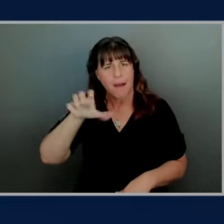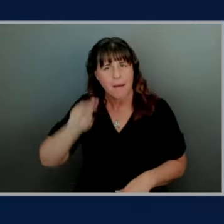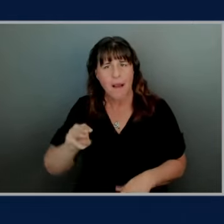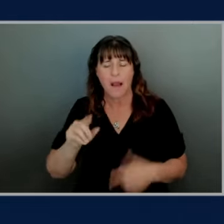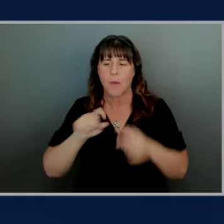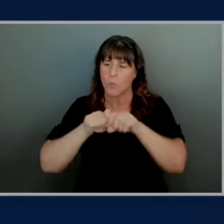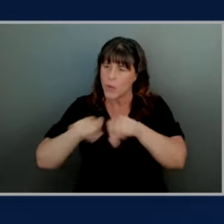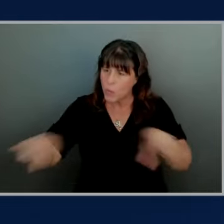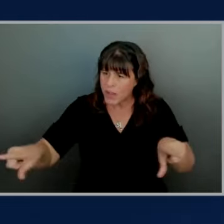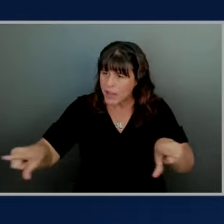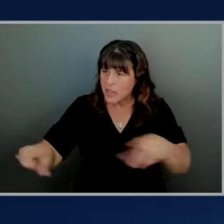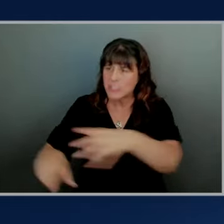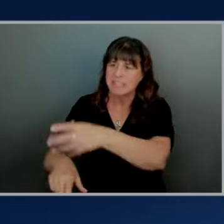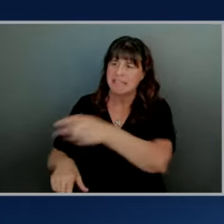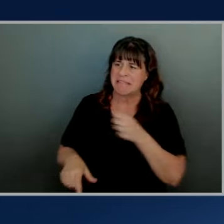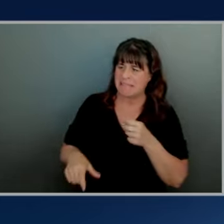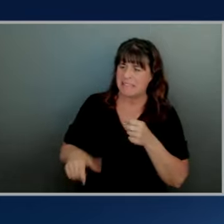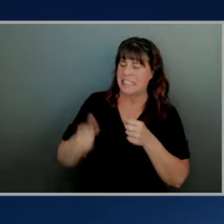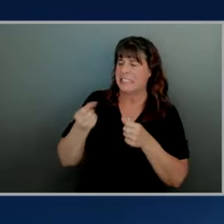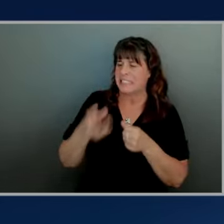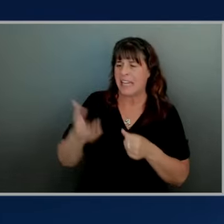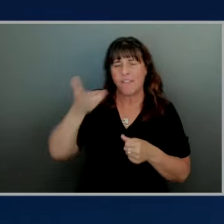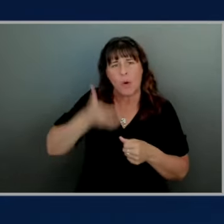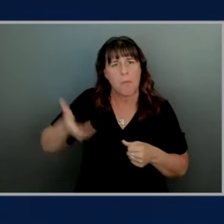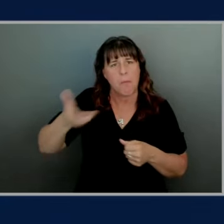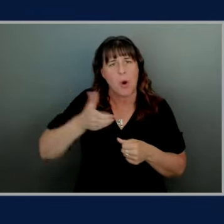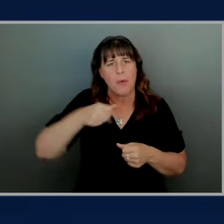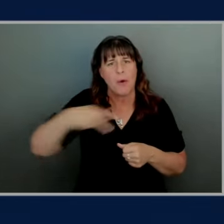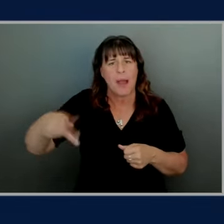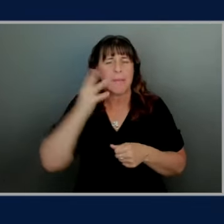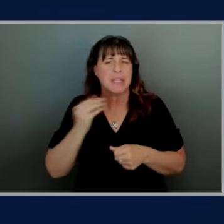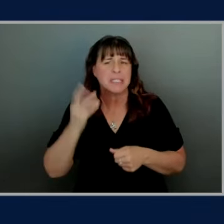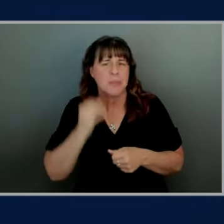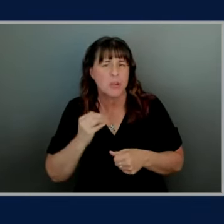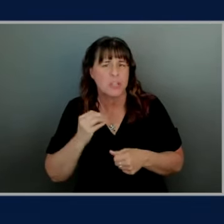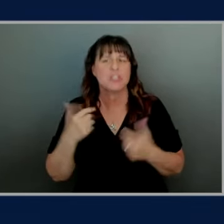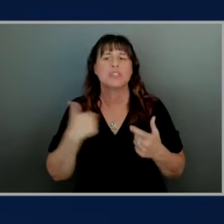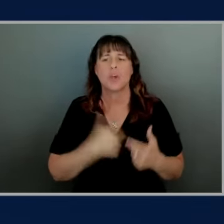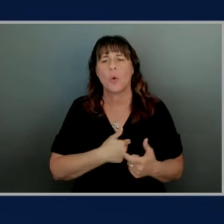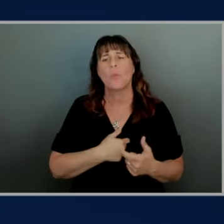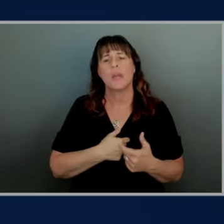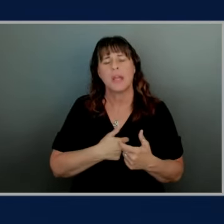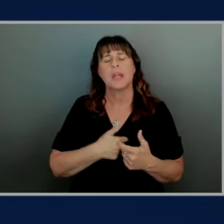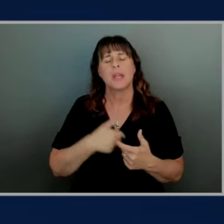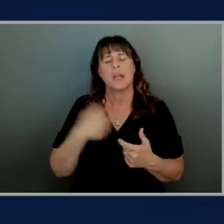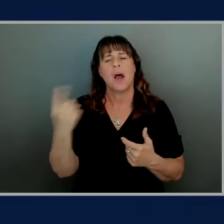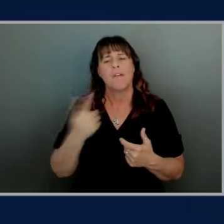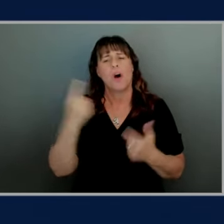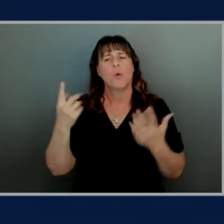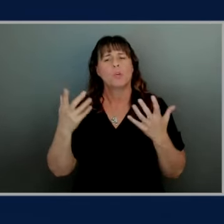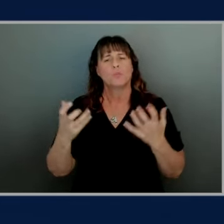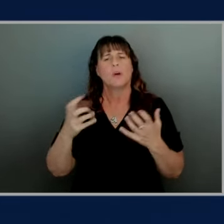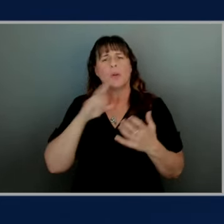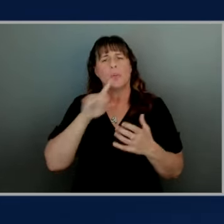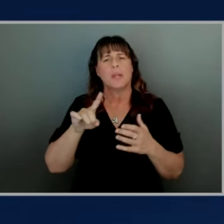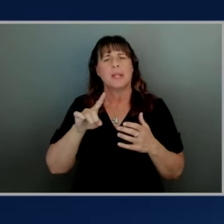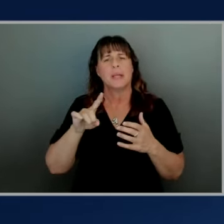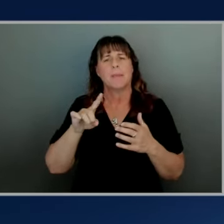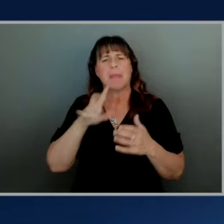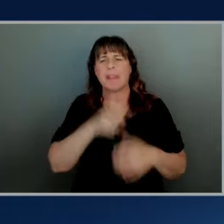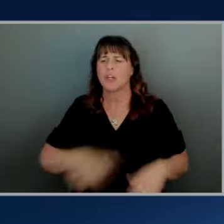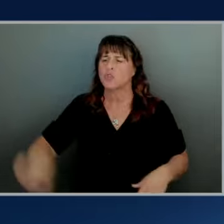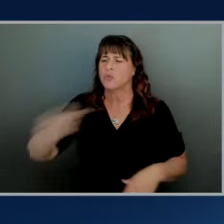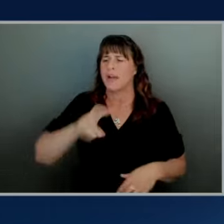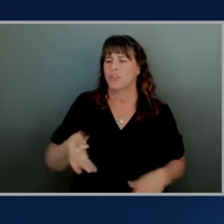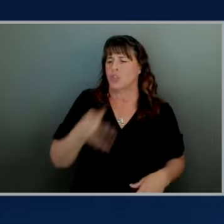then retracted several mobile app experiences so you know for us it's always been about being the travelers expert